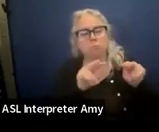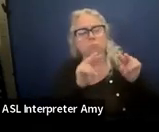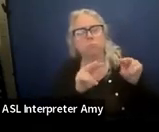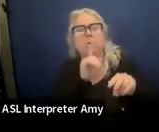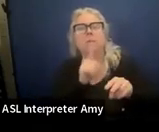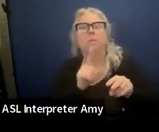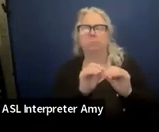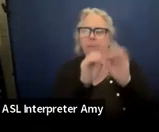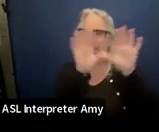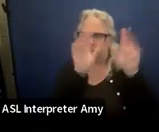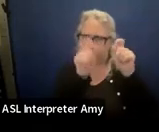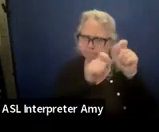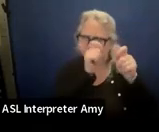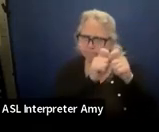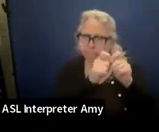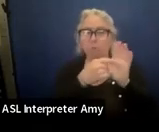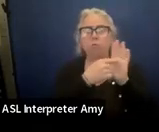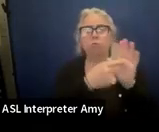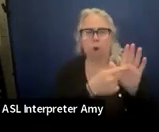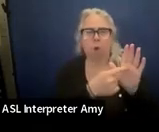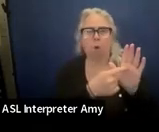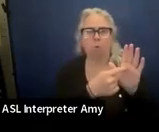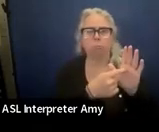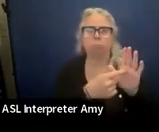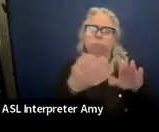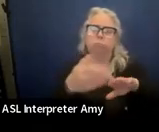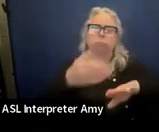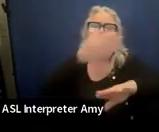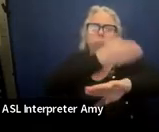clear to show that progress.